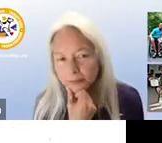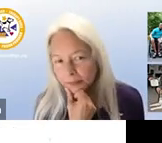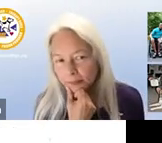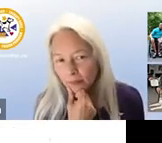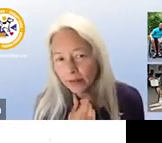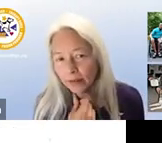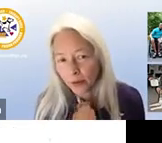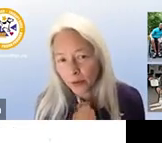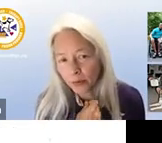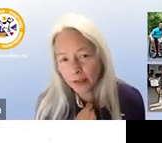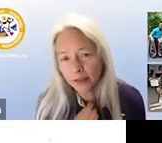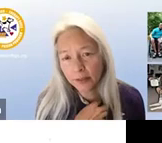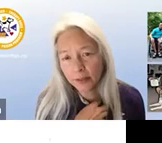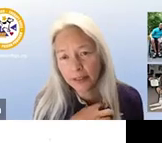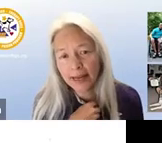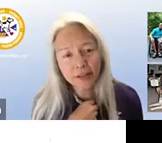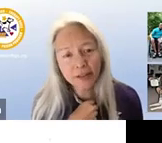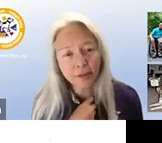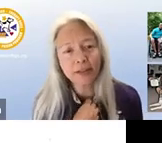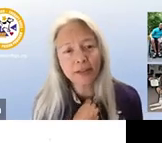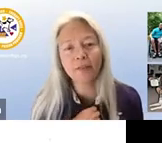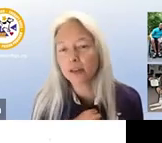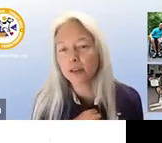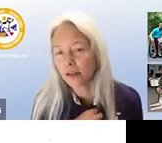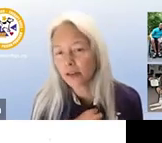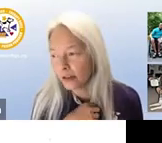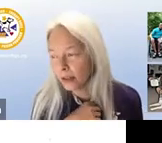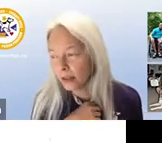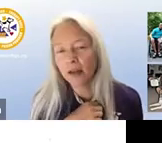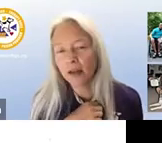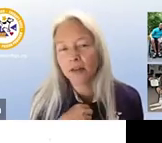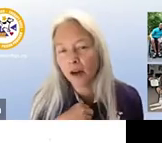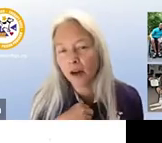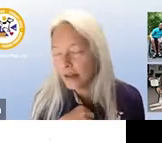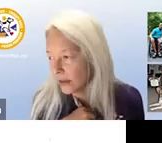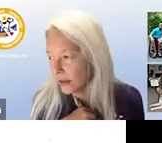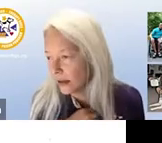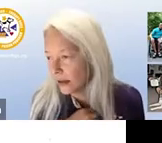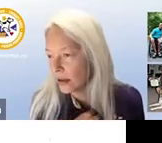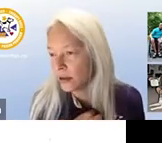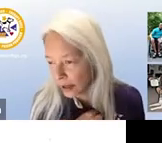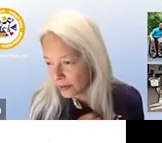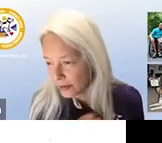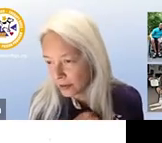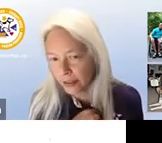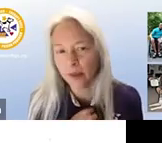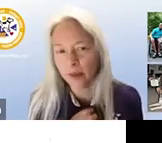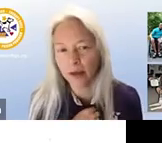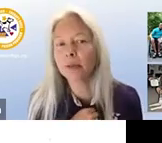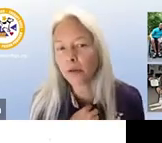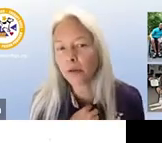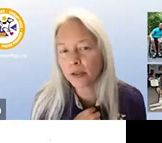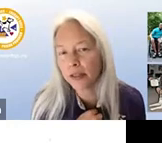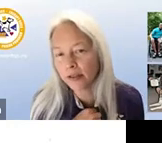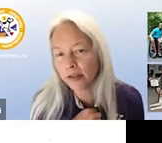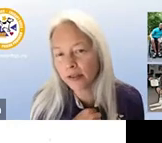remember that person with a disability has the right to have their service dog with them the dog itself has no rights to be anywhere